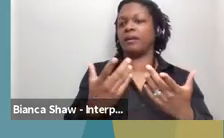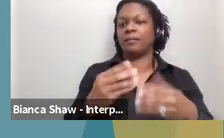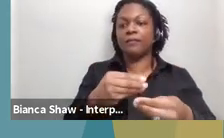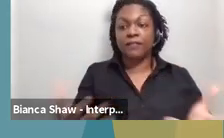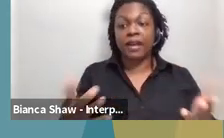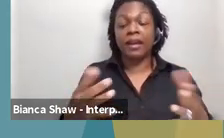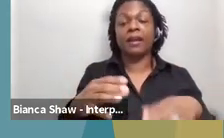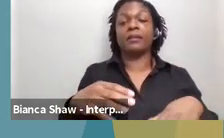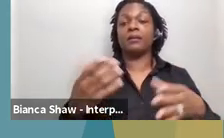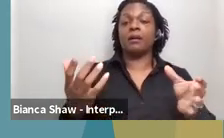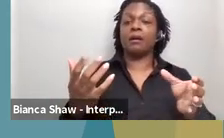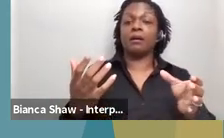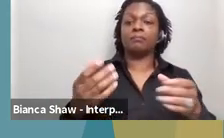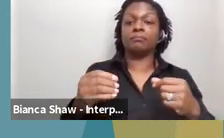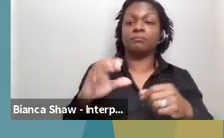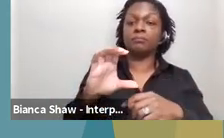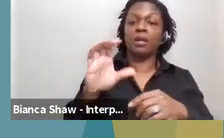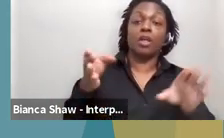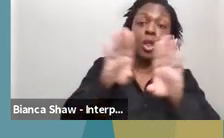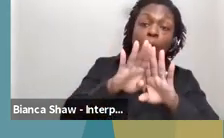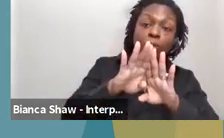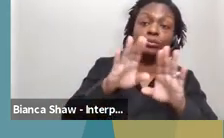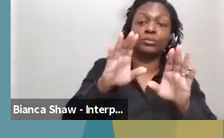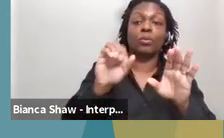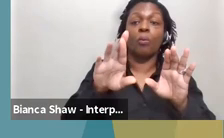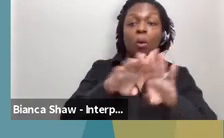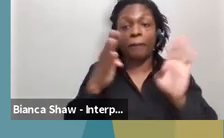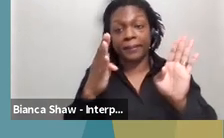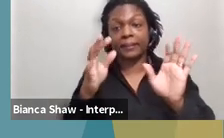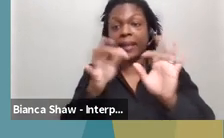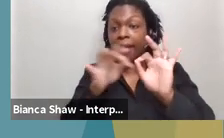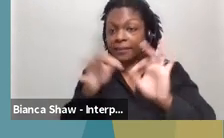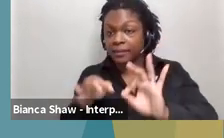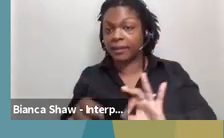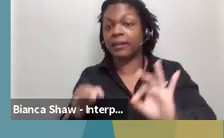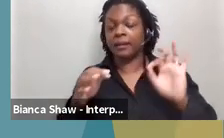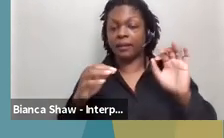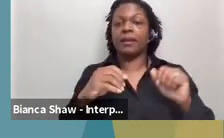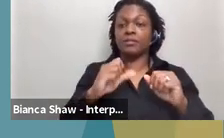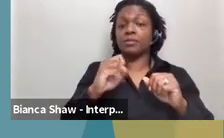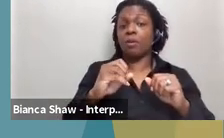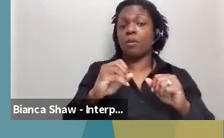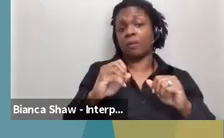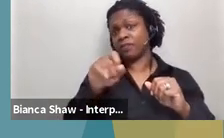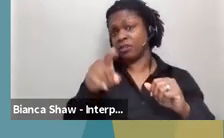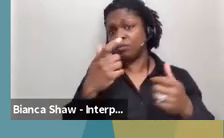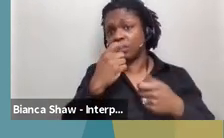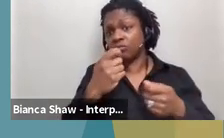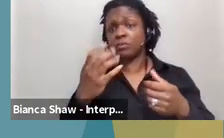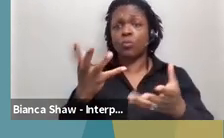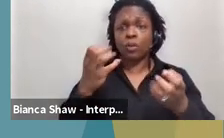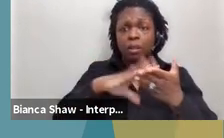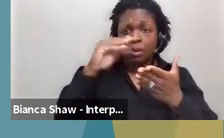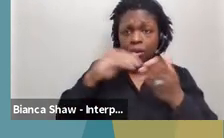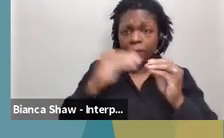open captioning. Um, so if you, uh, have any questions about that, or want more information, please go to the Louisiana Commission for the Deaf